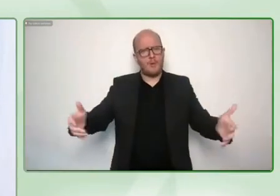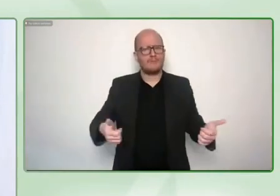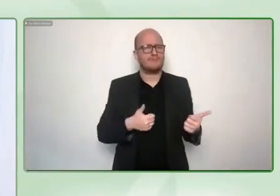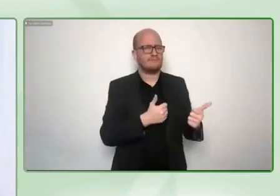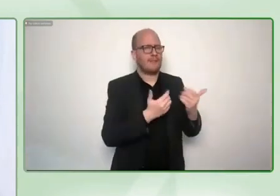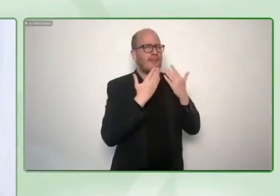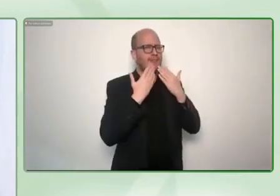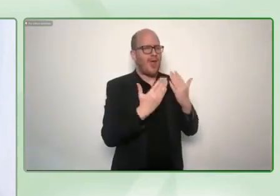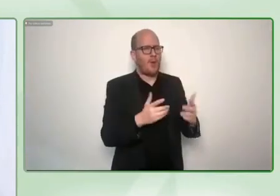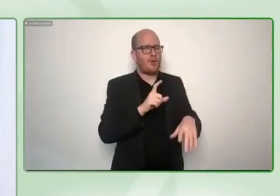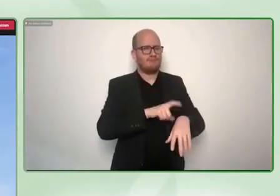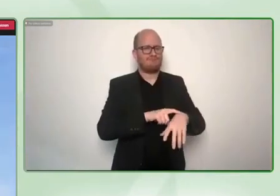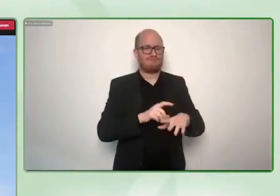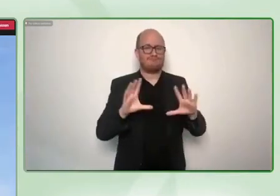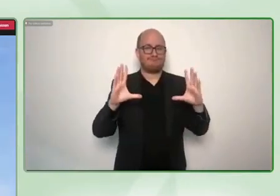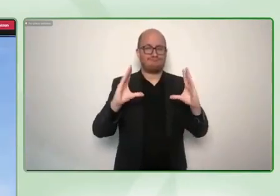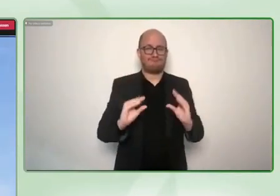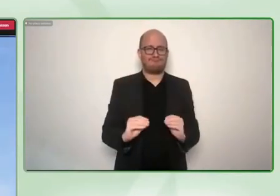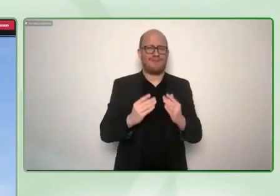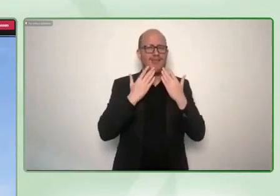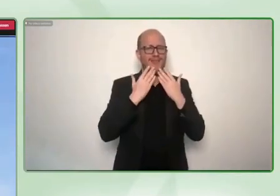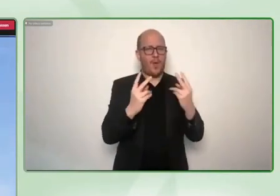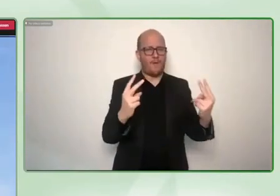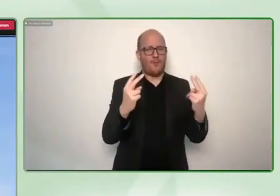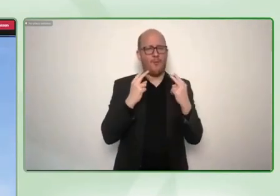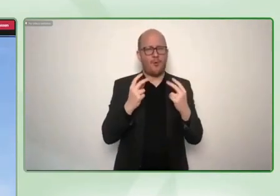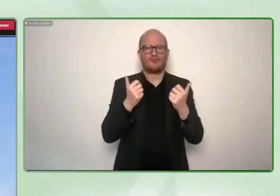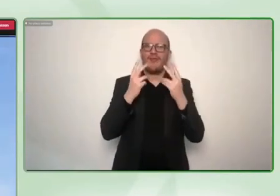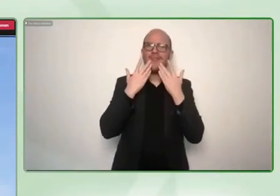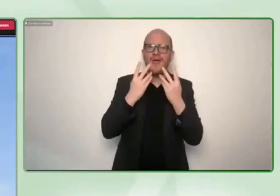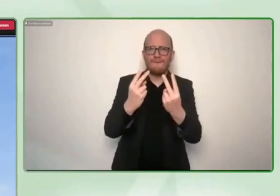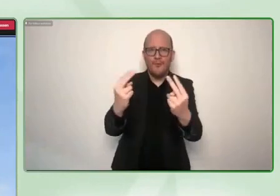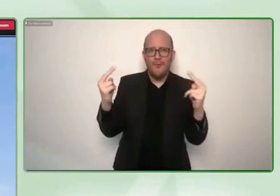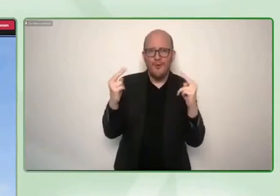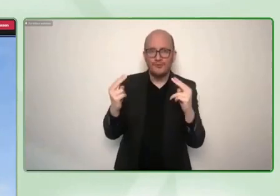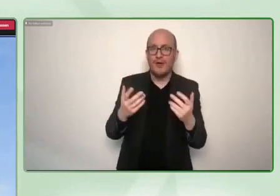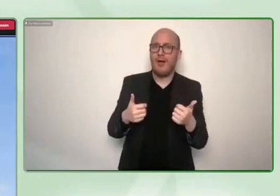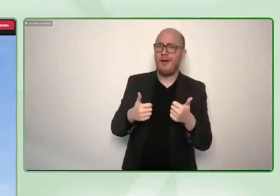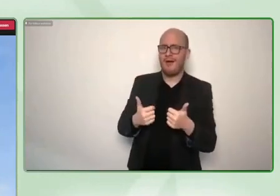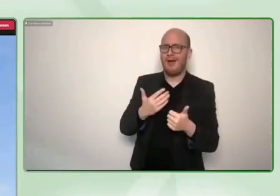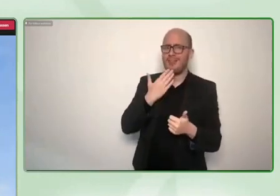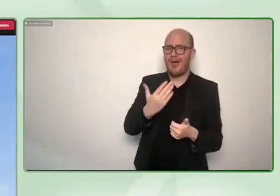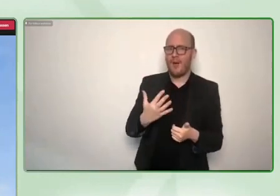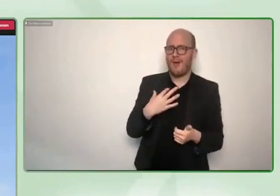thanks for the attention thank you michael for the invitation and thank you for the team as well